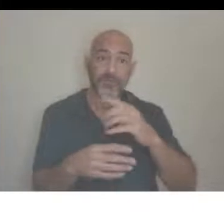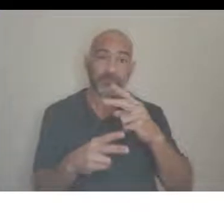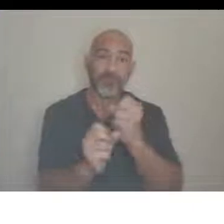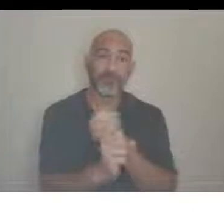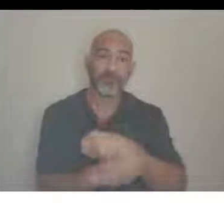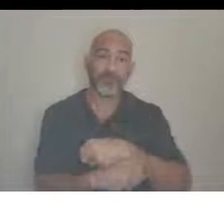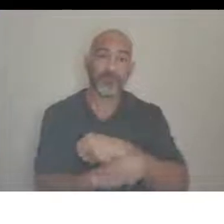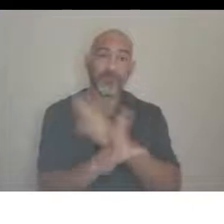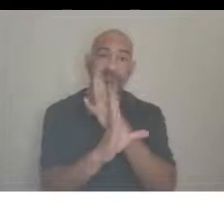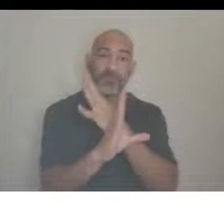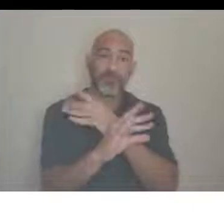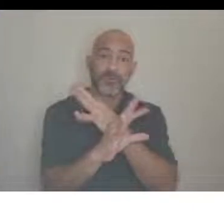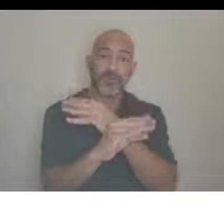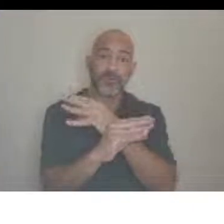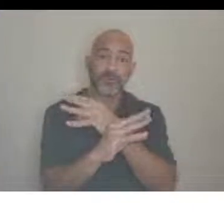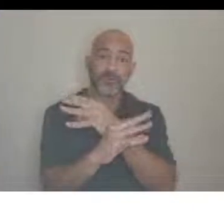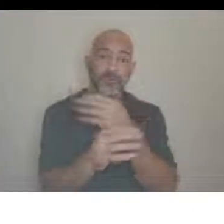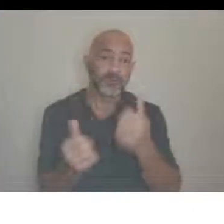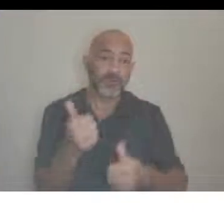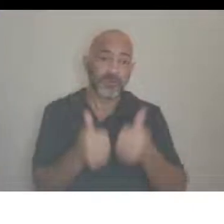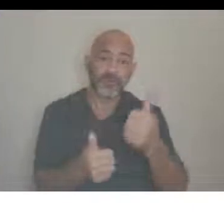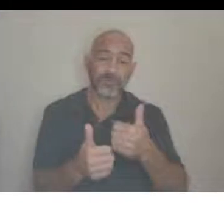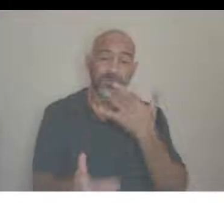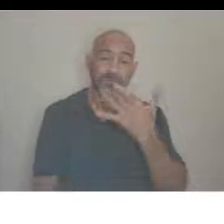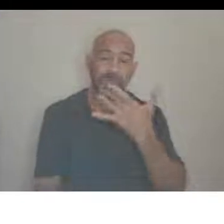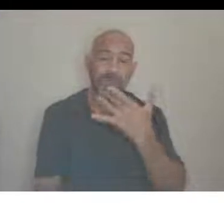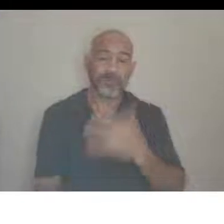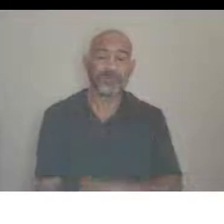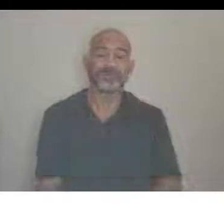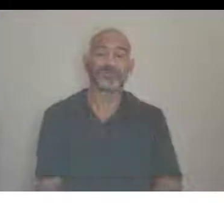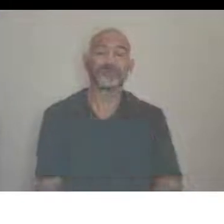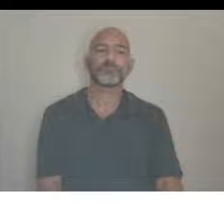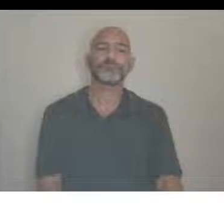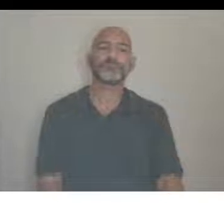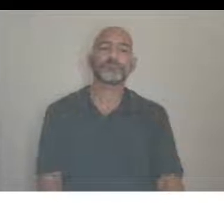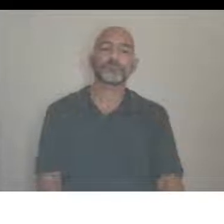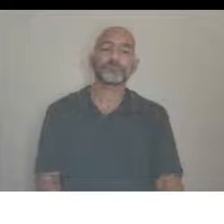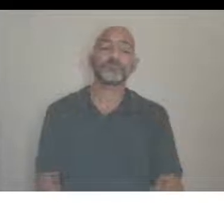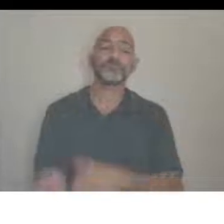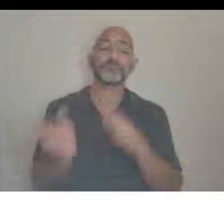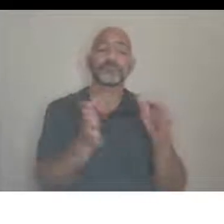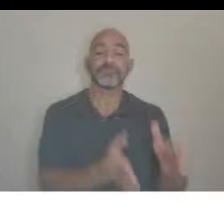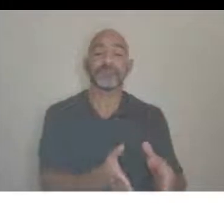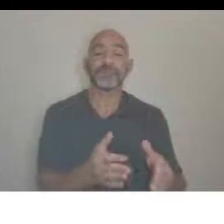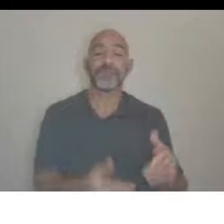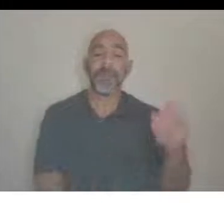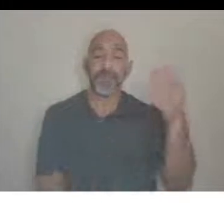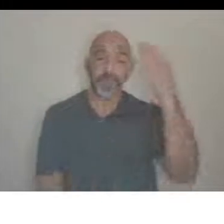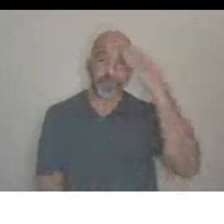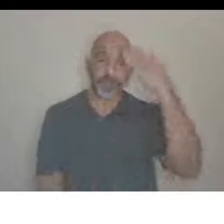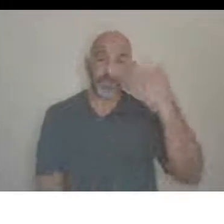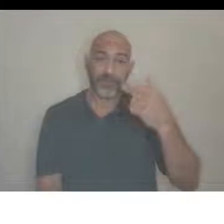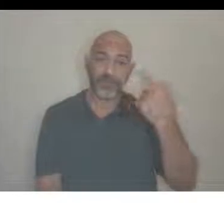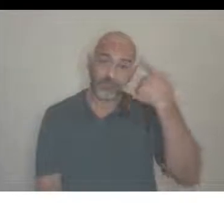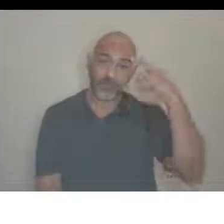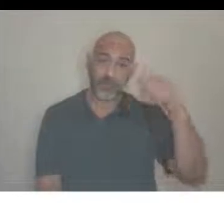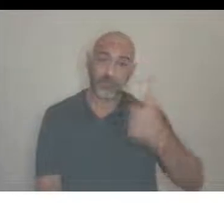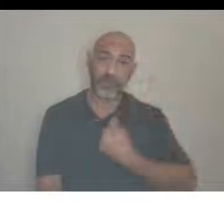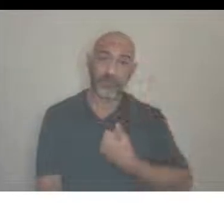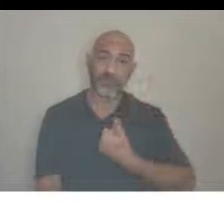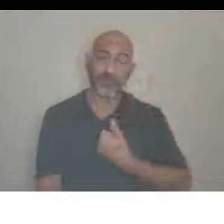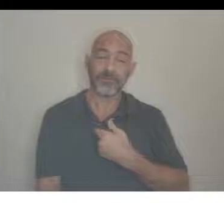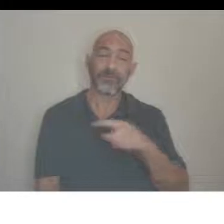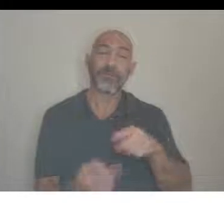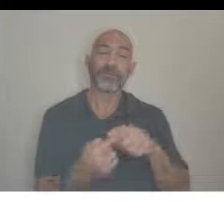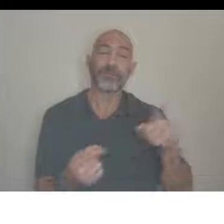And Ash, I know for me, you know, even when I'm just meeting someone saying like, hey, would you prefer me to call you or text